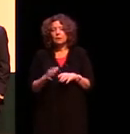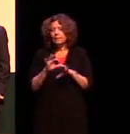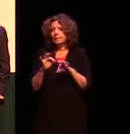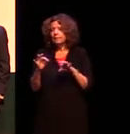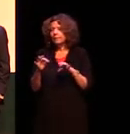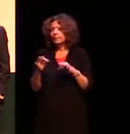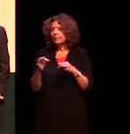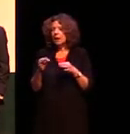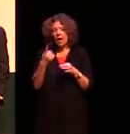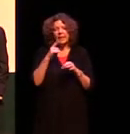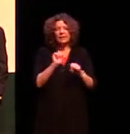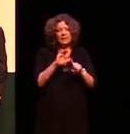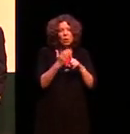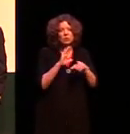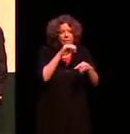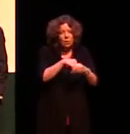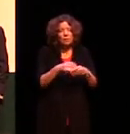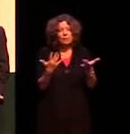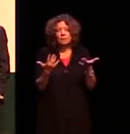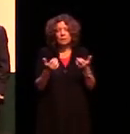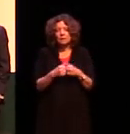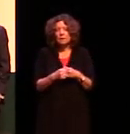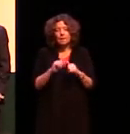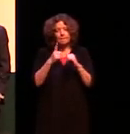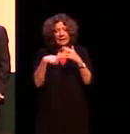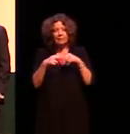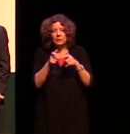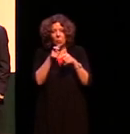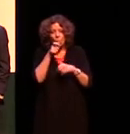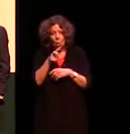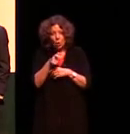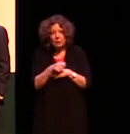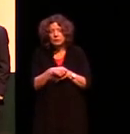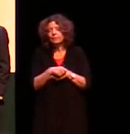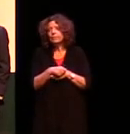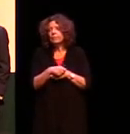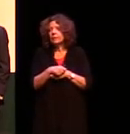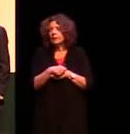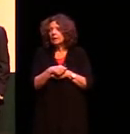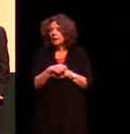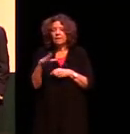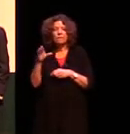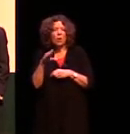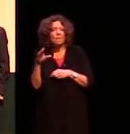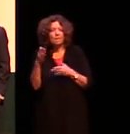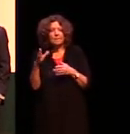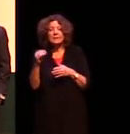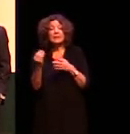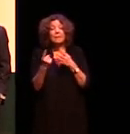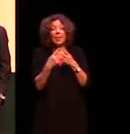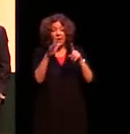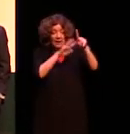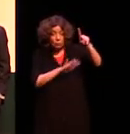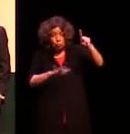everything and uh the thing is that um we could use a word from uh from some other country